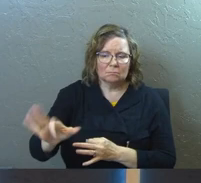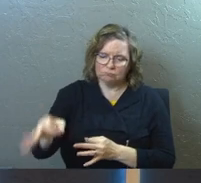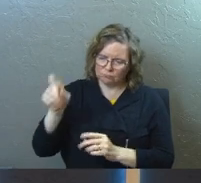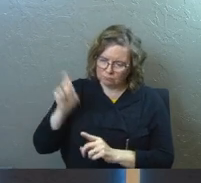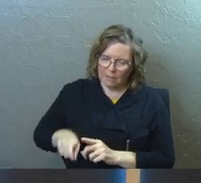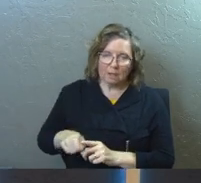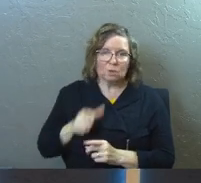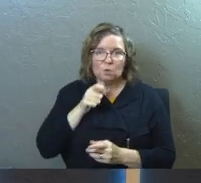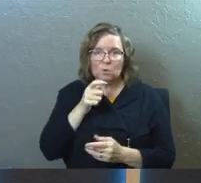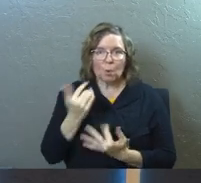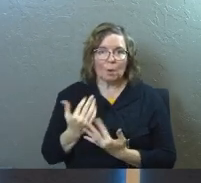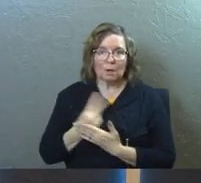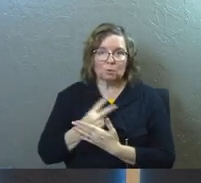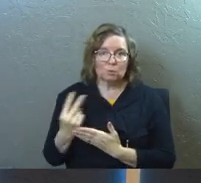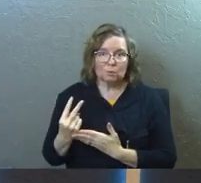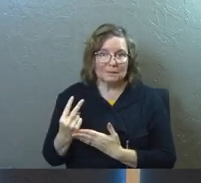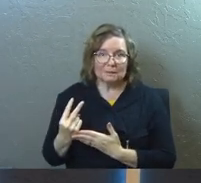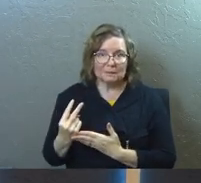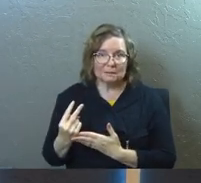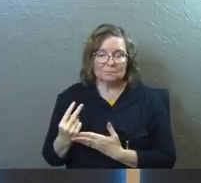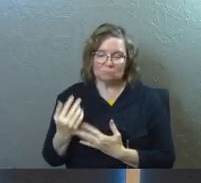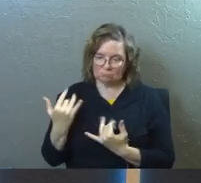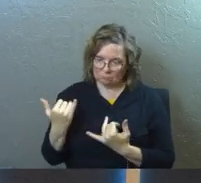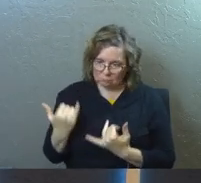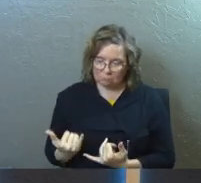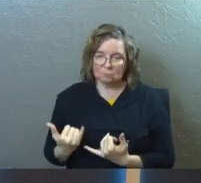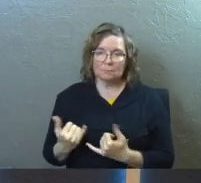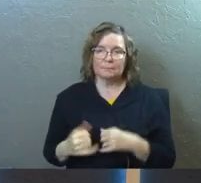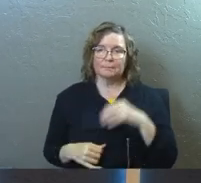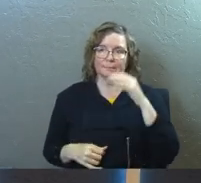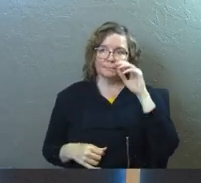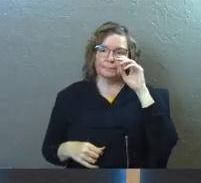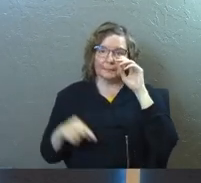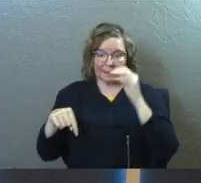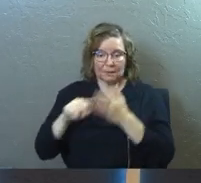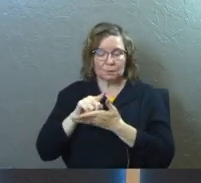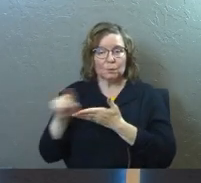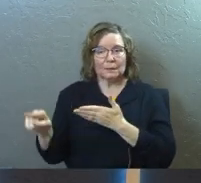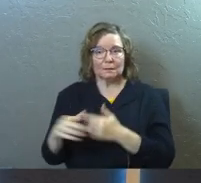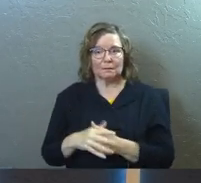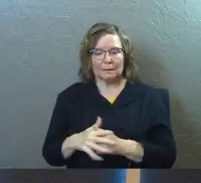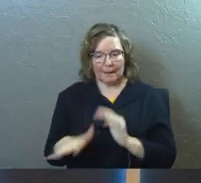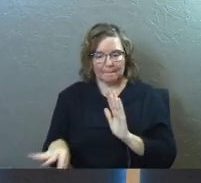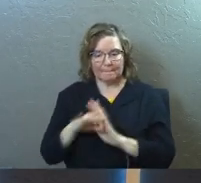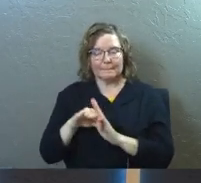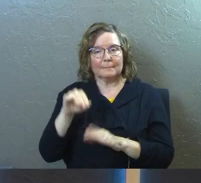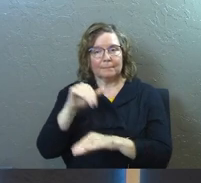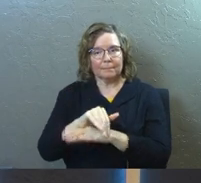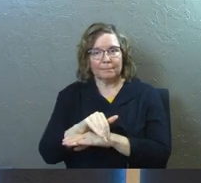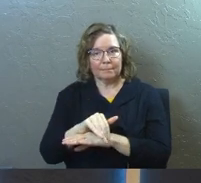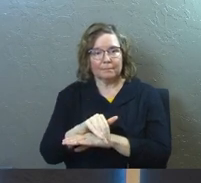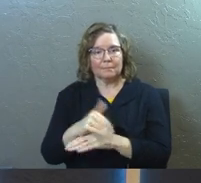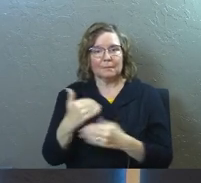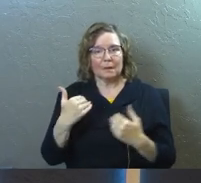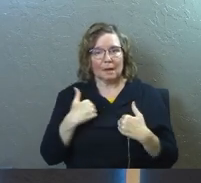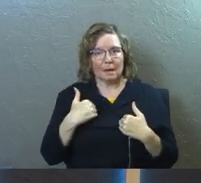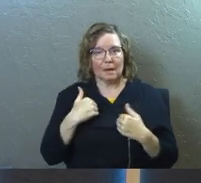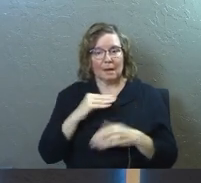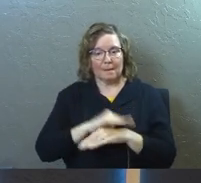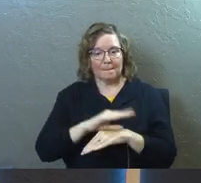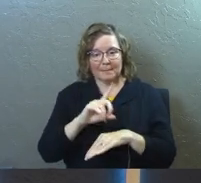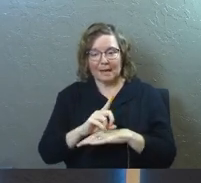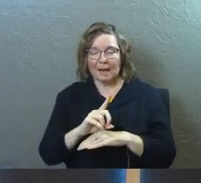You don't wait two weeks on must do. You do it this week. Pick a night. Go have your